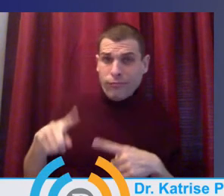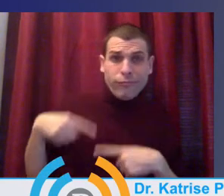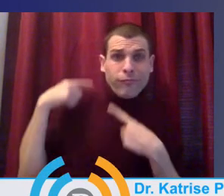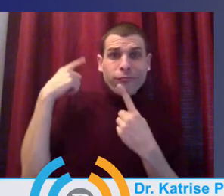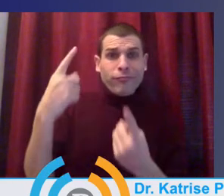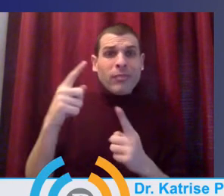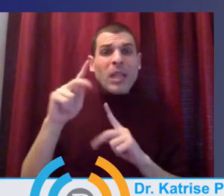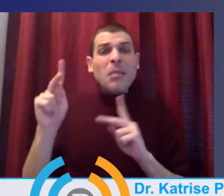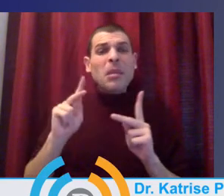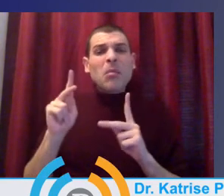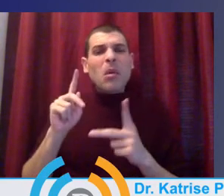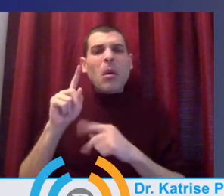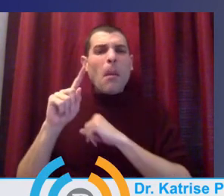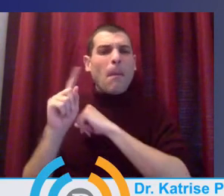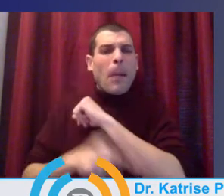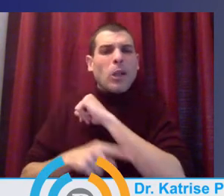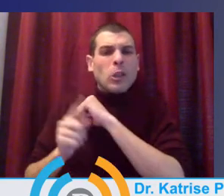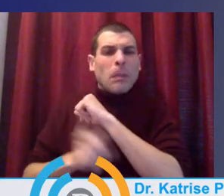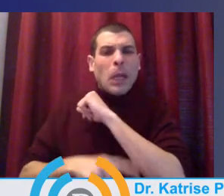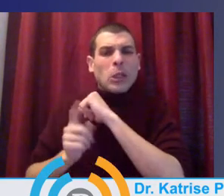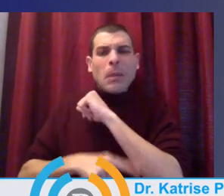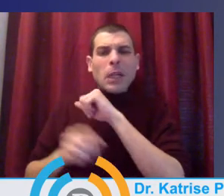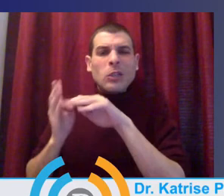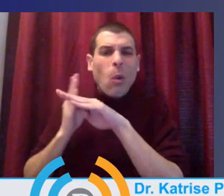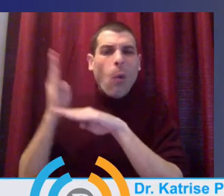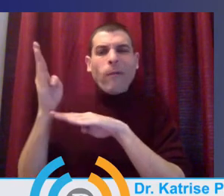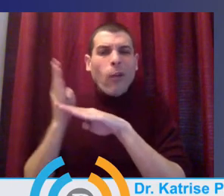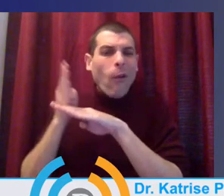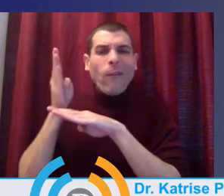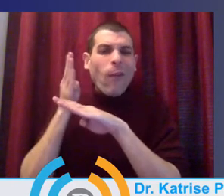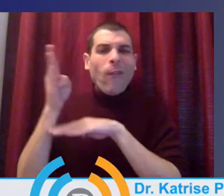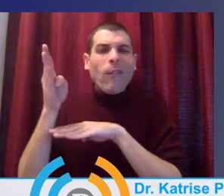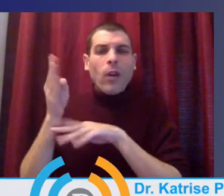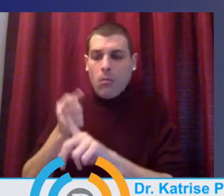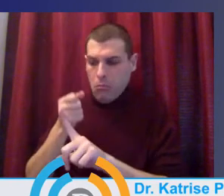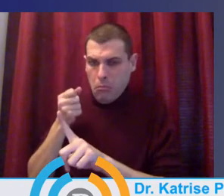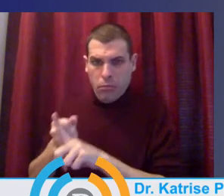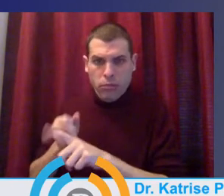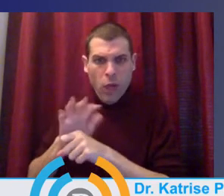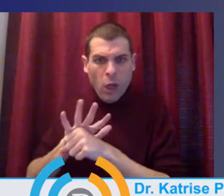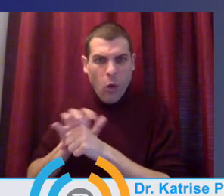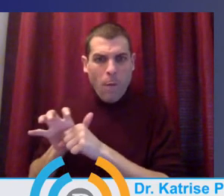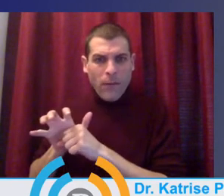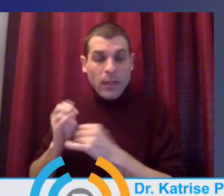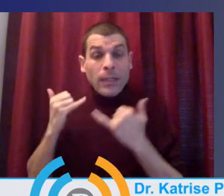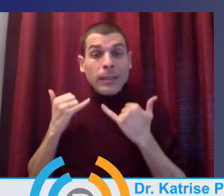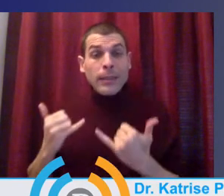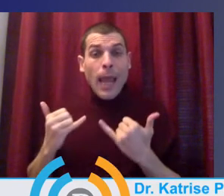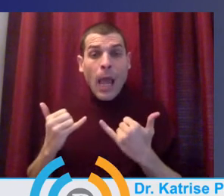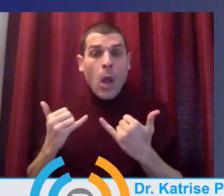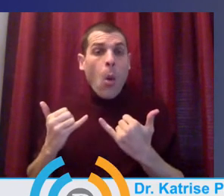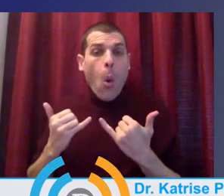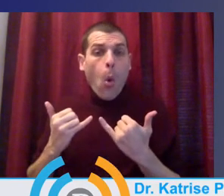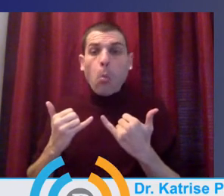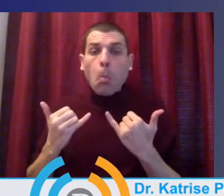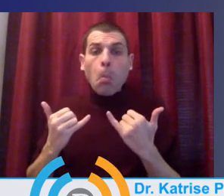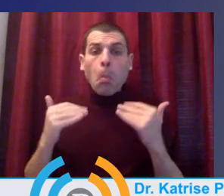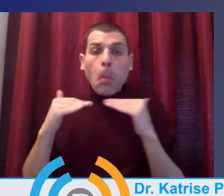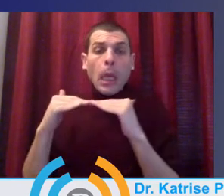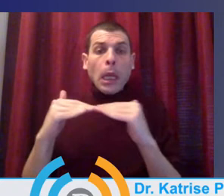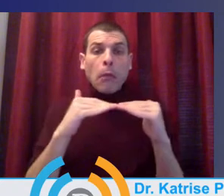students in these last 10, nine months or whatever it's been? How and why has that not happened? Um,